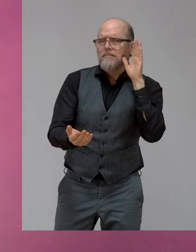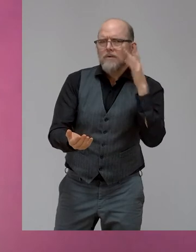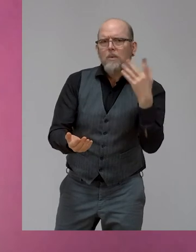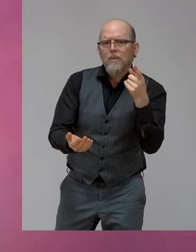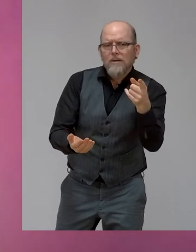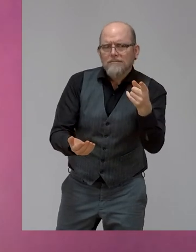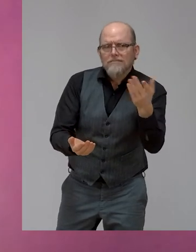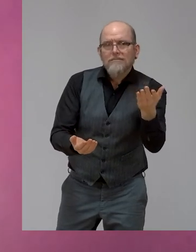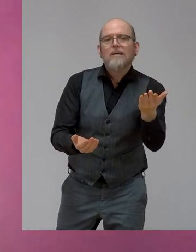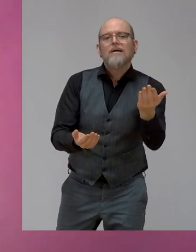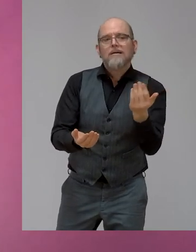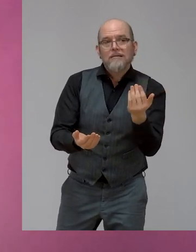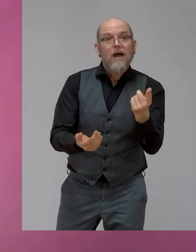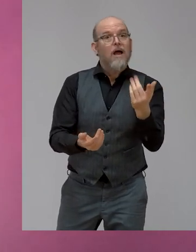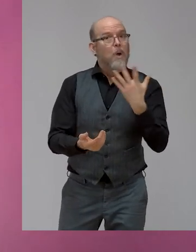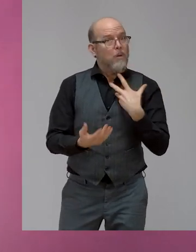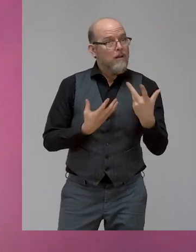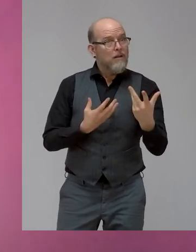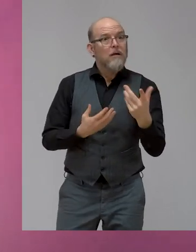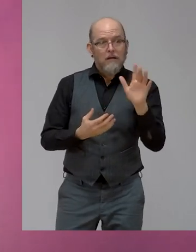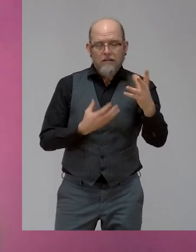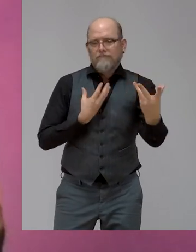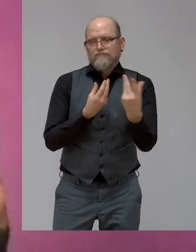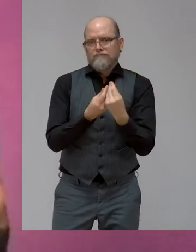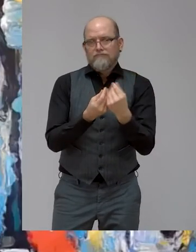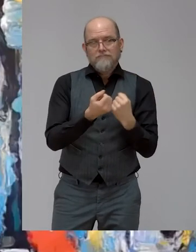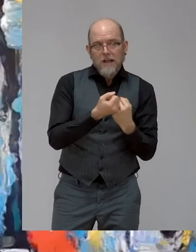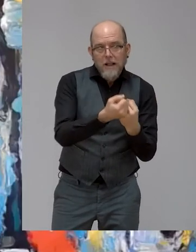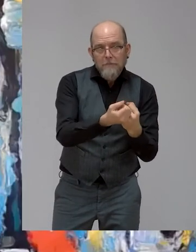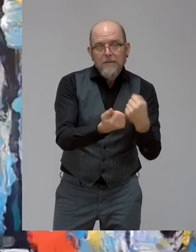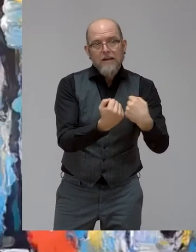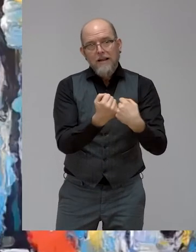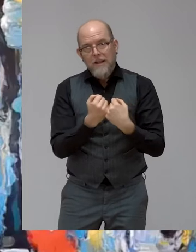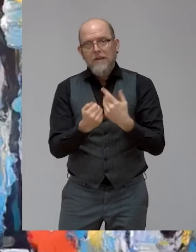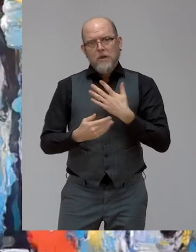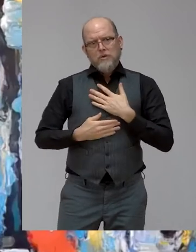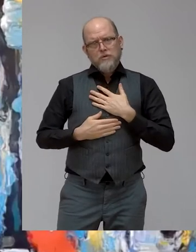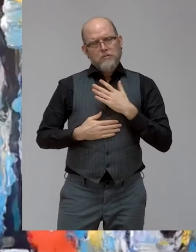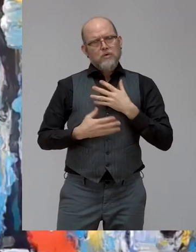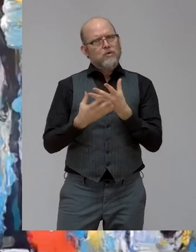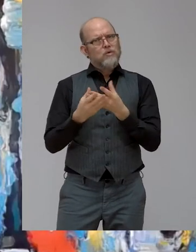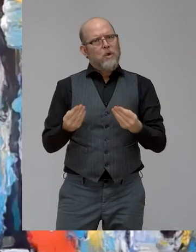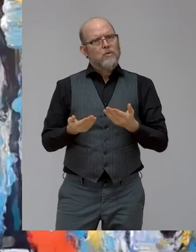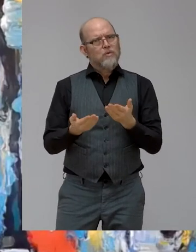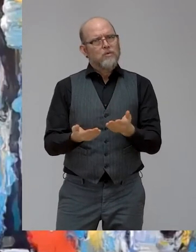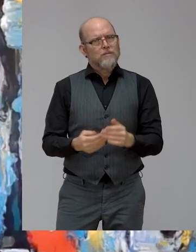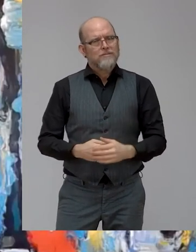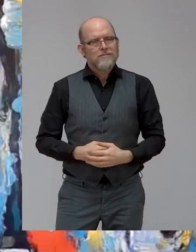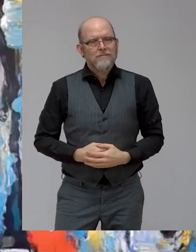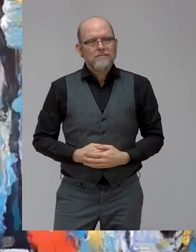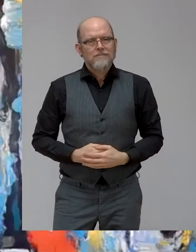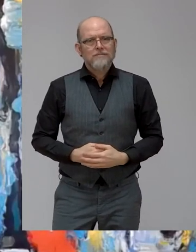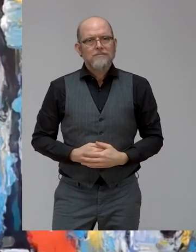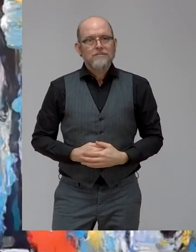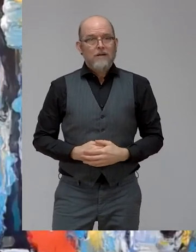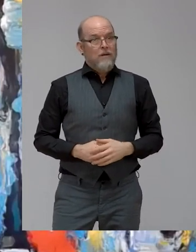So that's been my finding. Wow, amazing. And I'm here going to ask on behalf of many